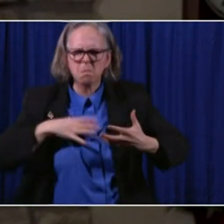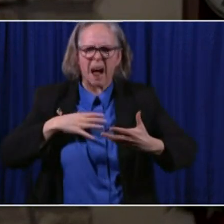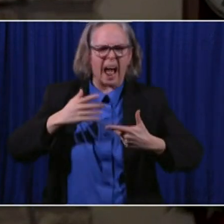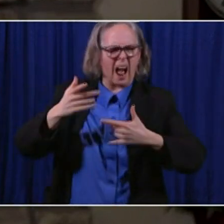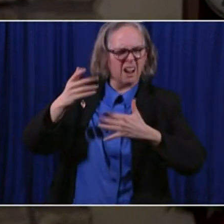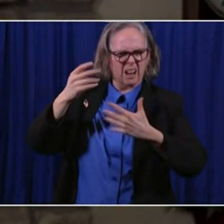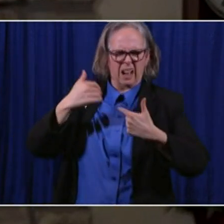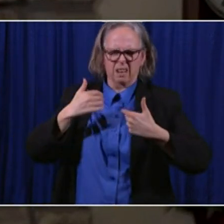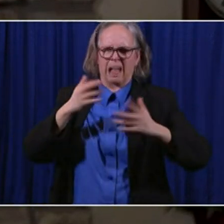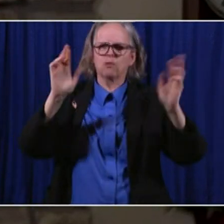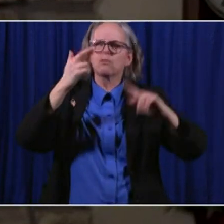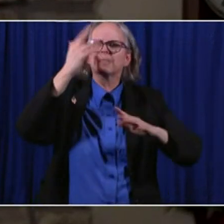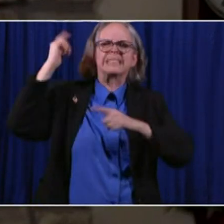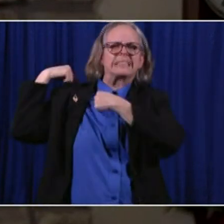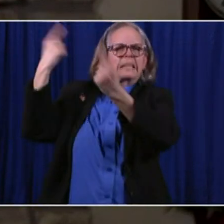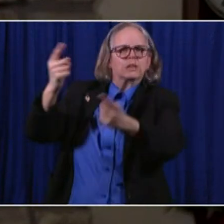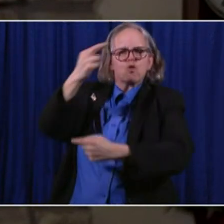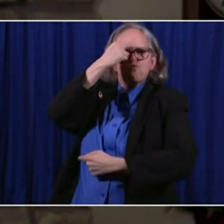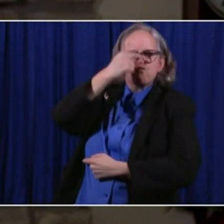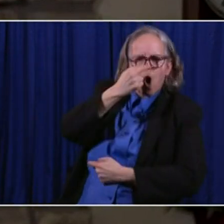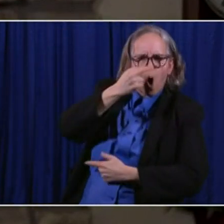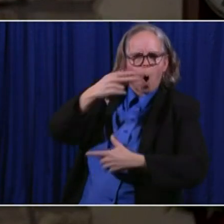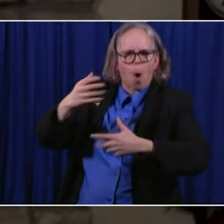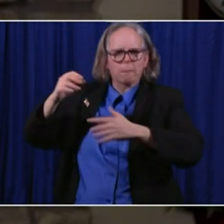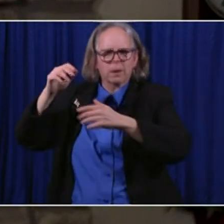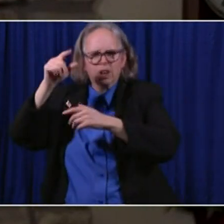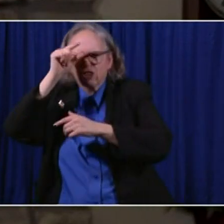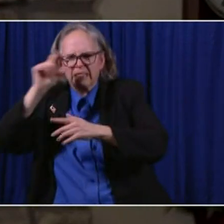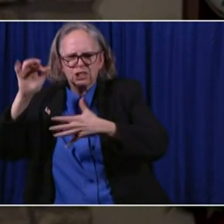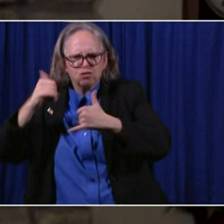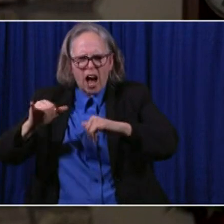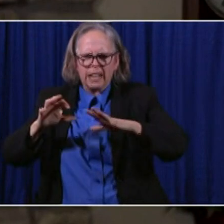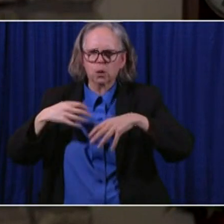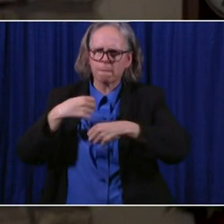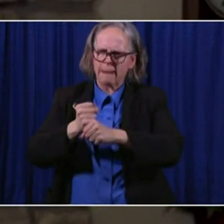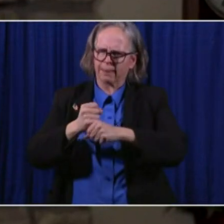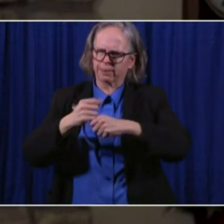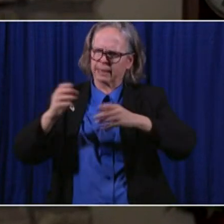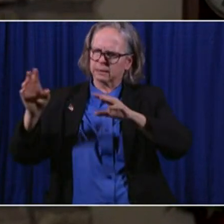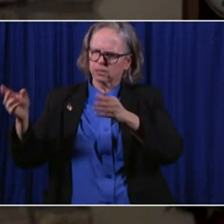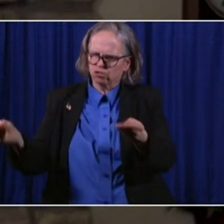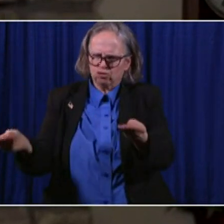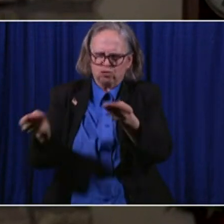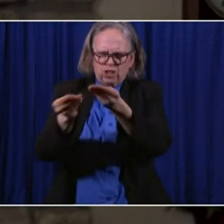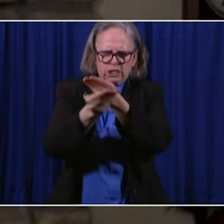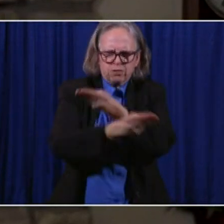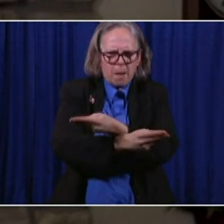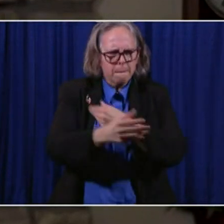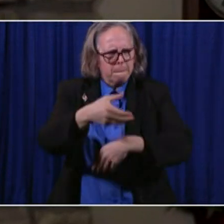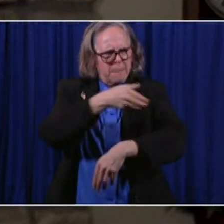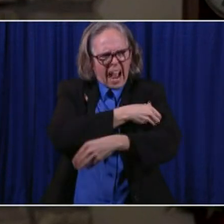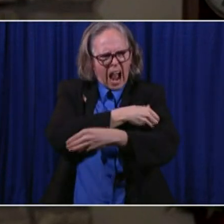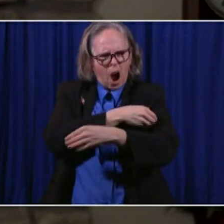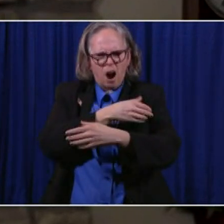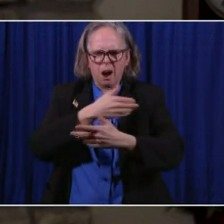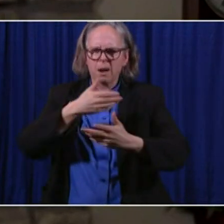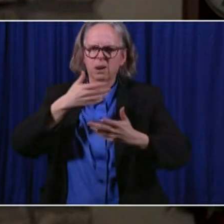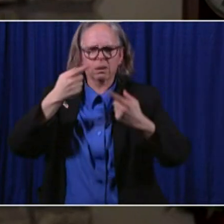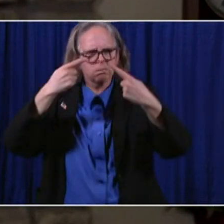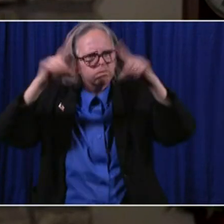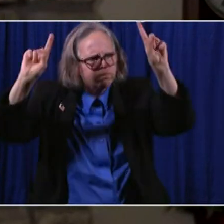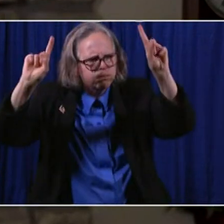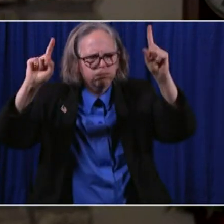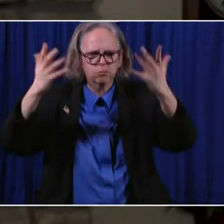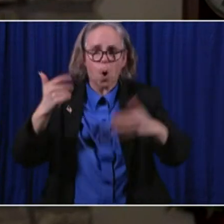power work effectively. No people have succeeded at it better or over a longer period of time